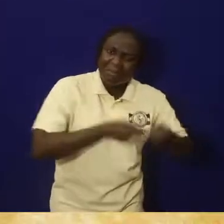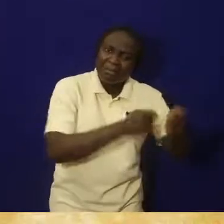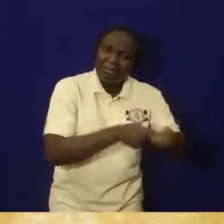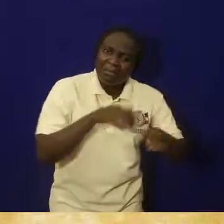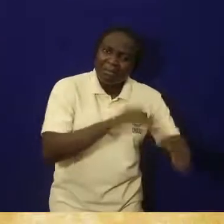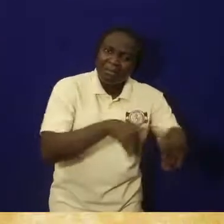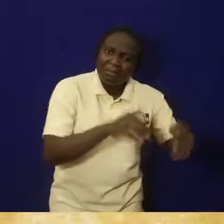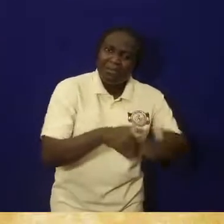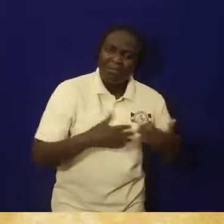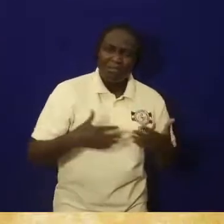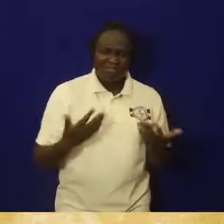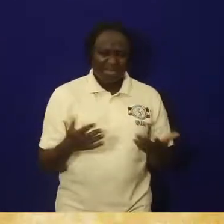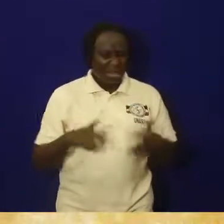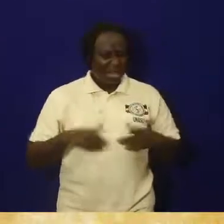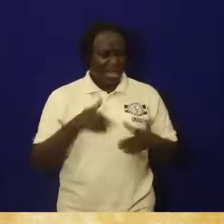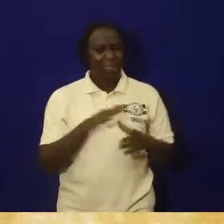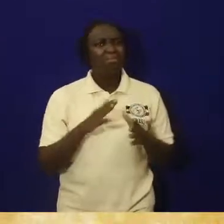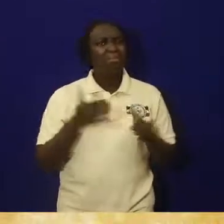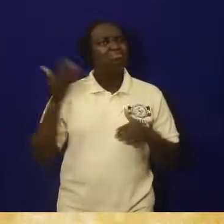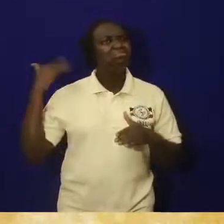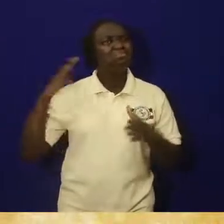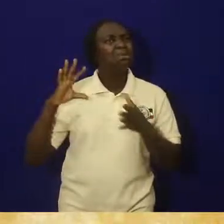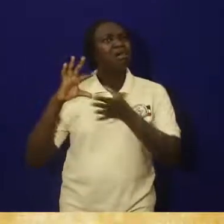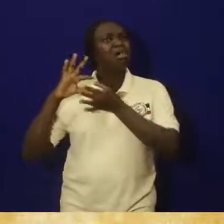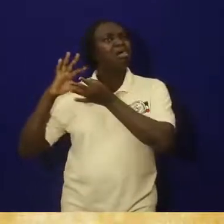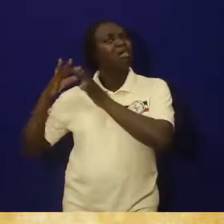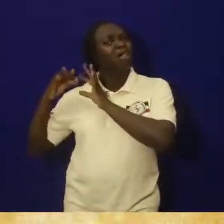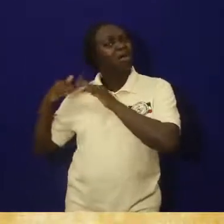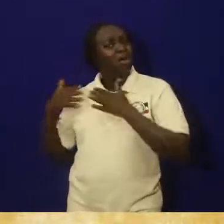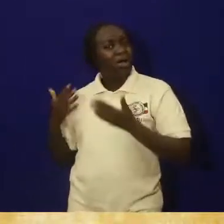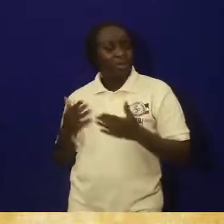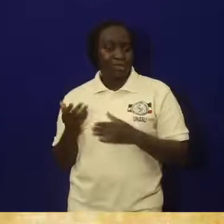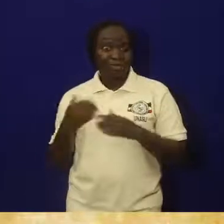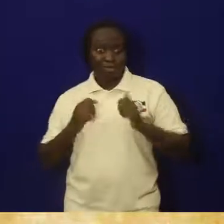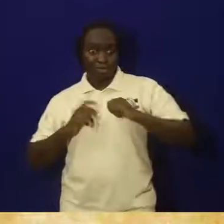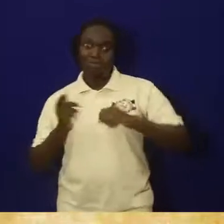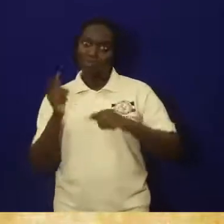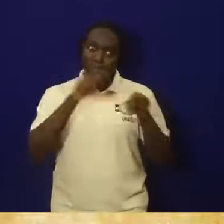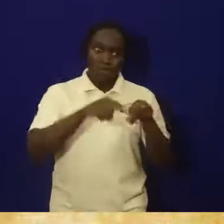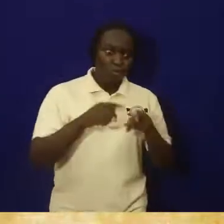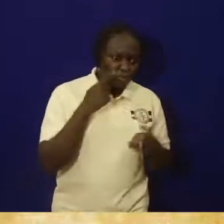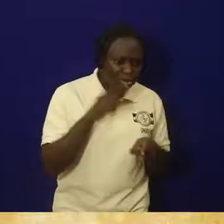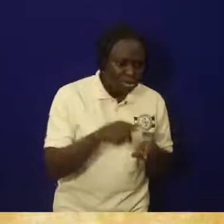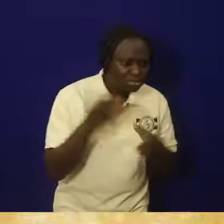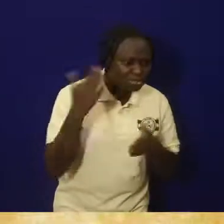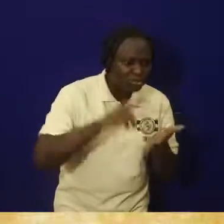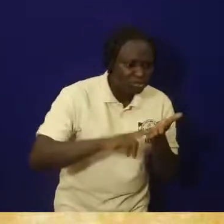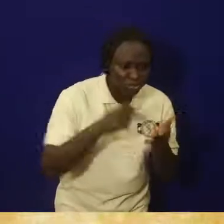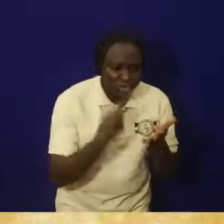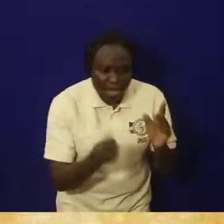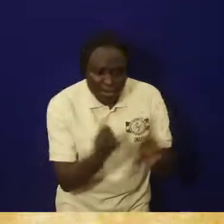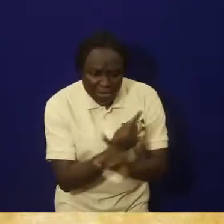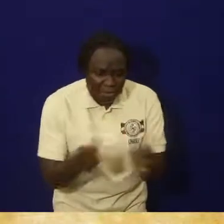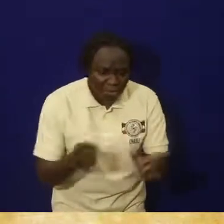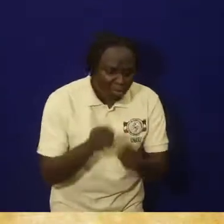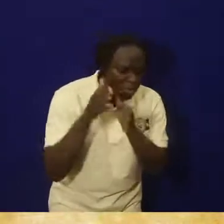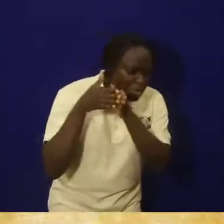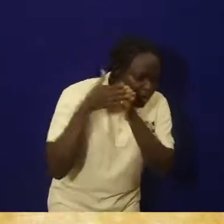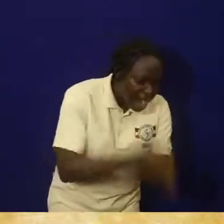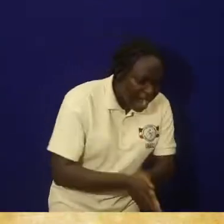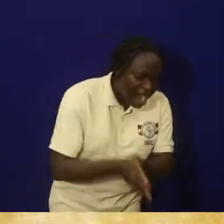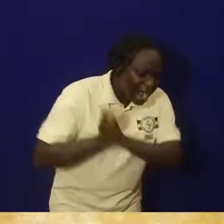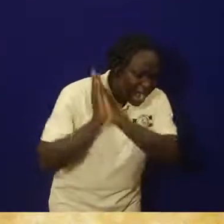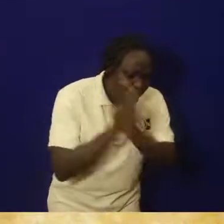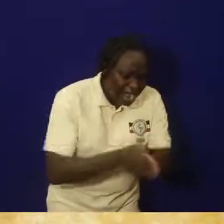Were they, how did they live their lives? So, we go and look at tools and